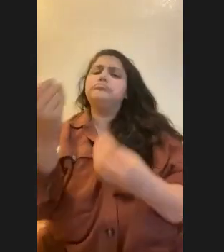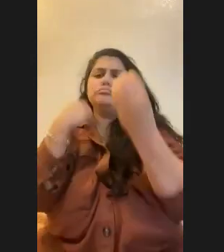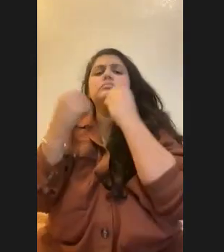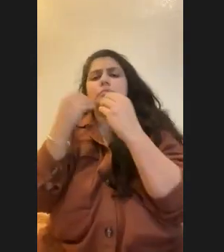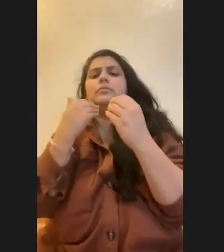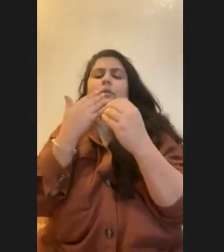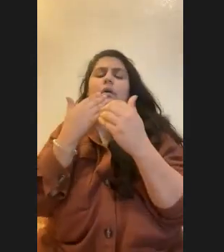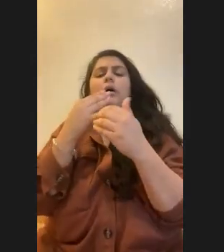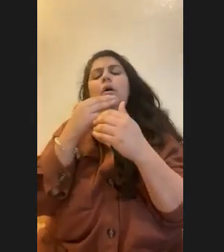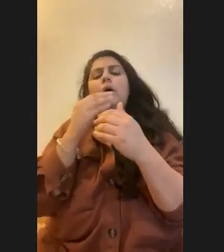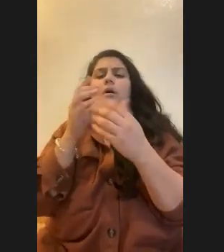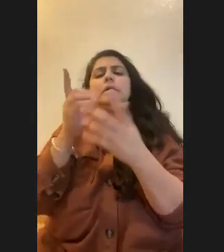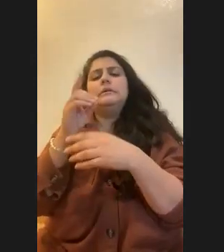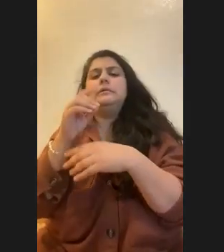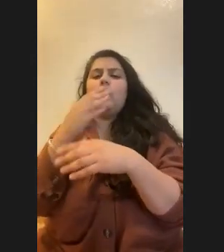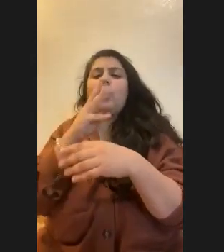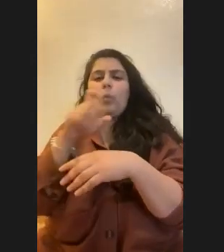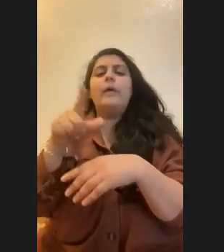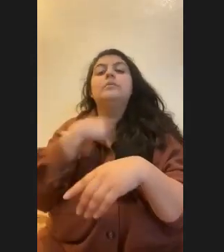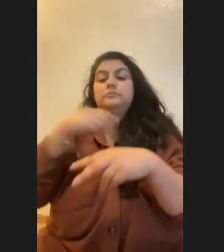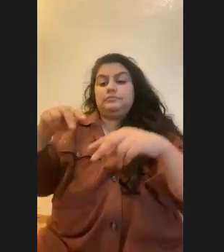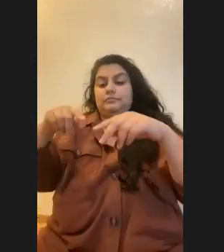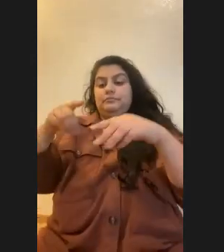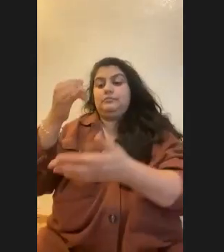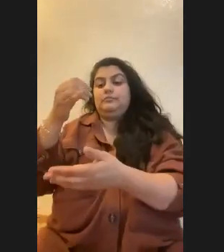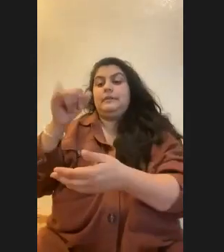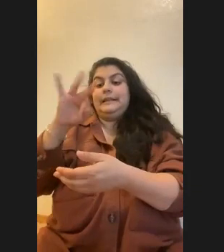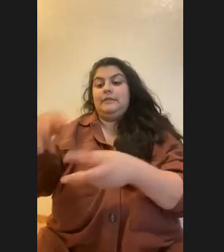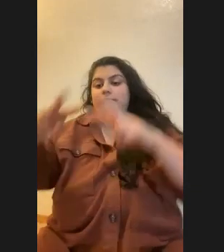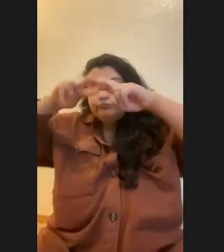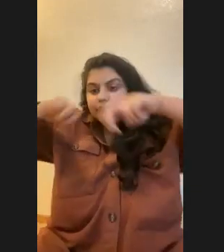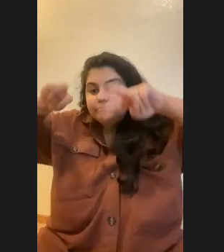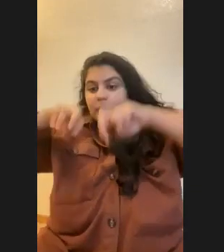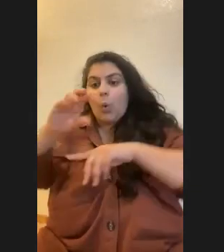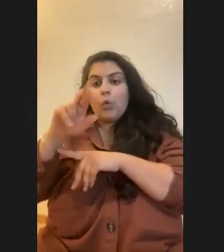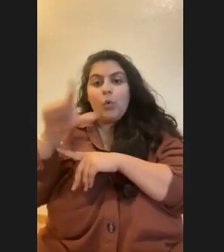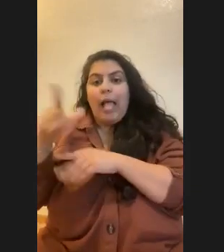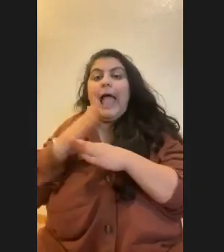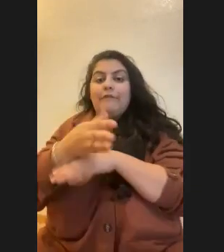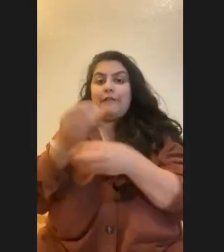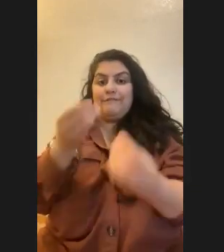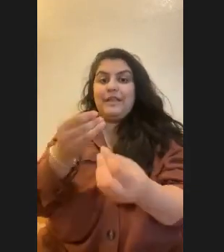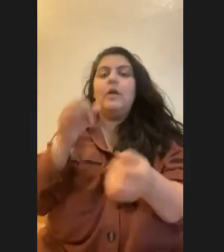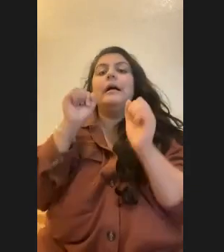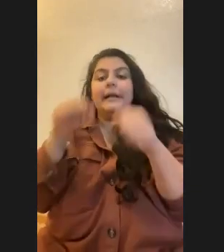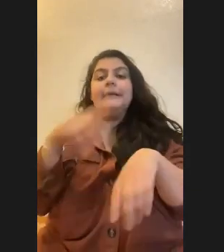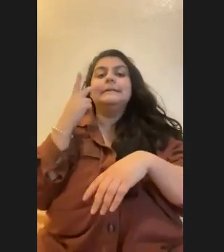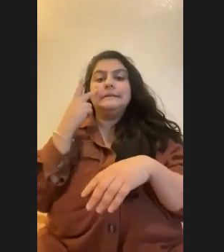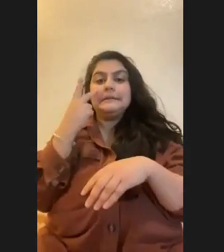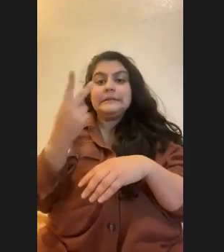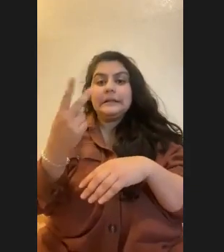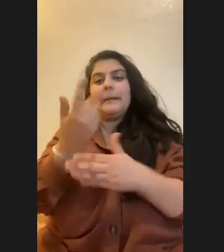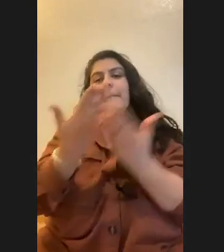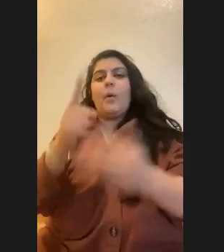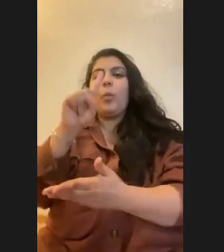But like we do like gut analysis where we'll like dissect the coral after feeding nights. And you can see like normally in a span of an hour